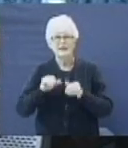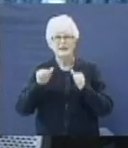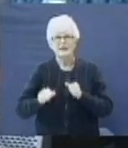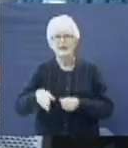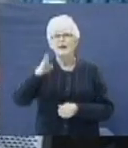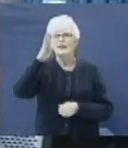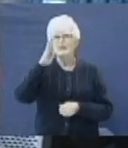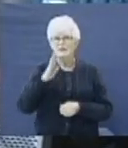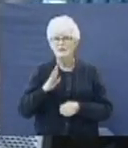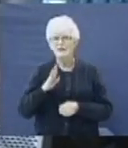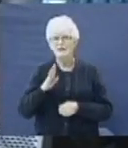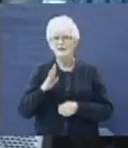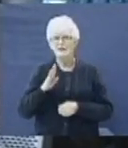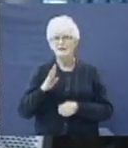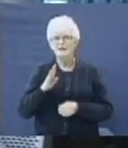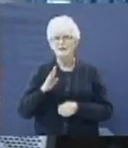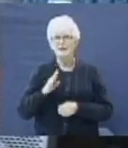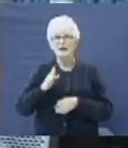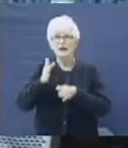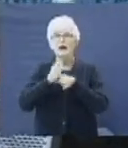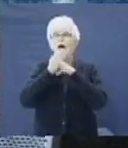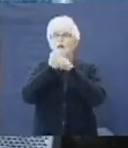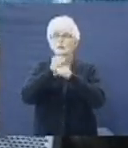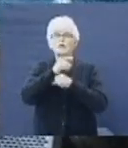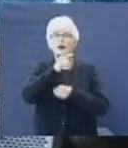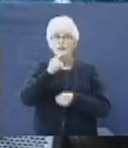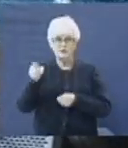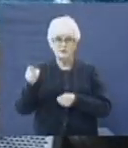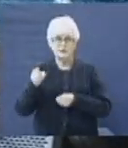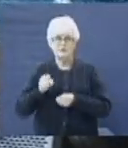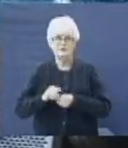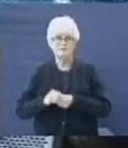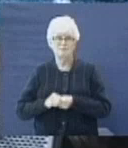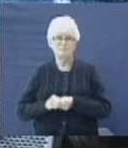Can God trust you?